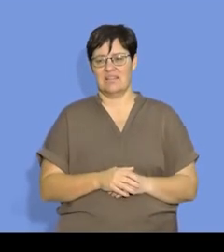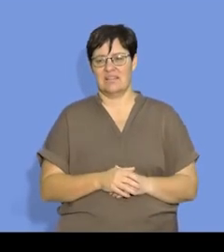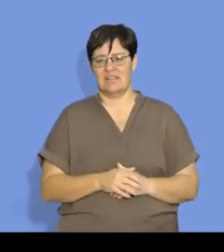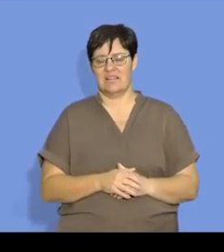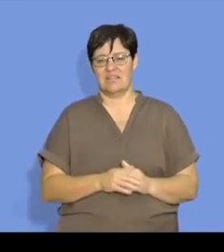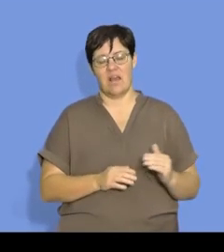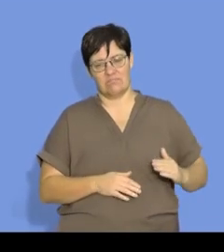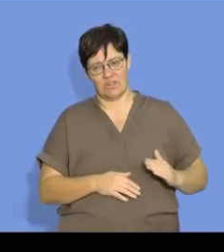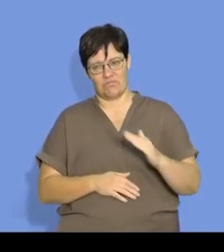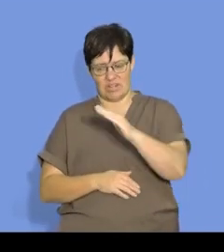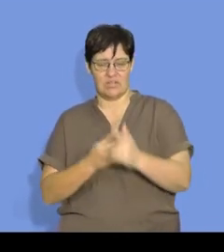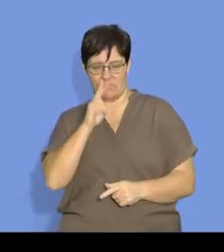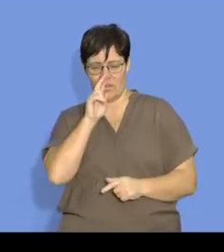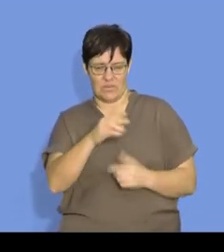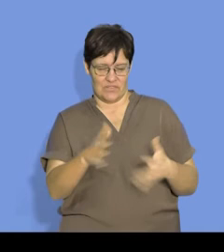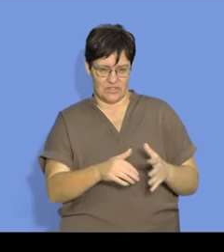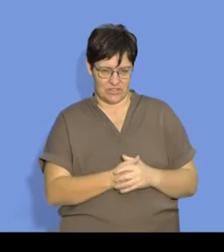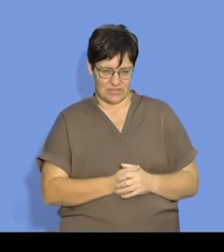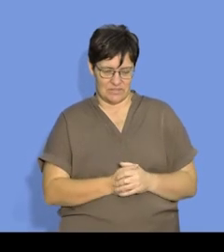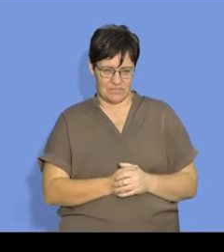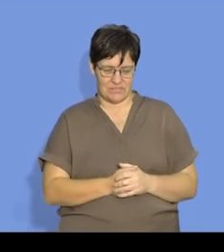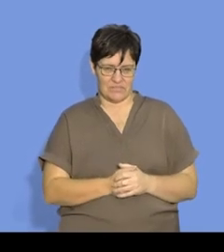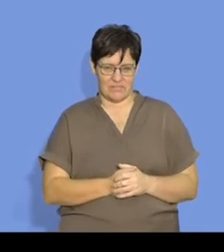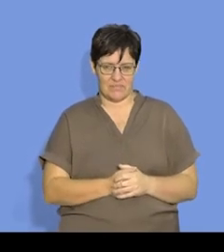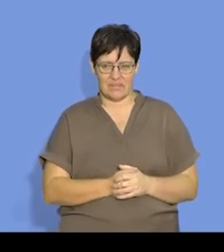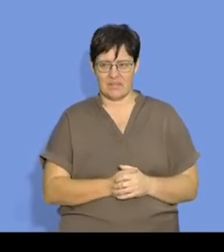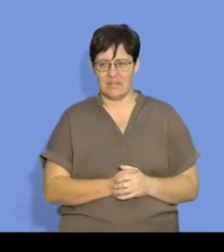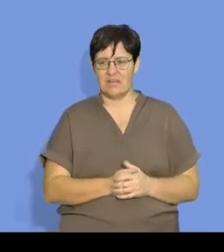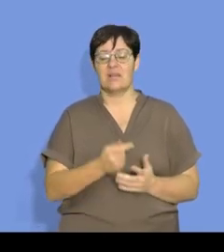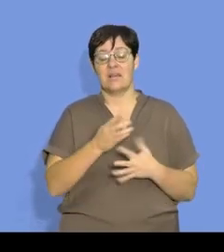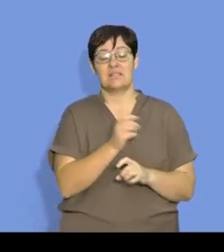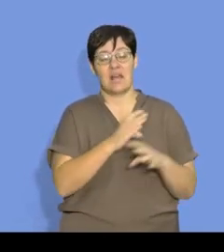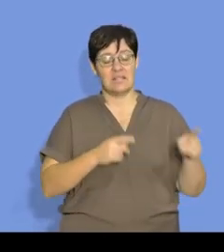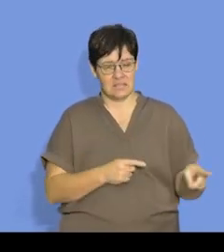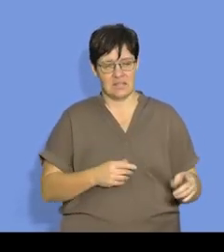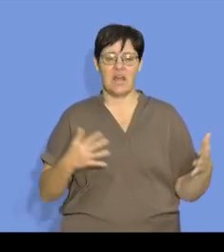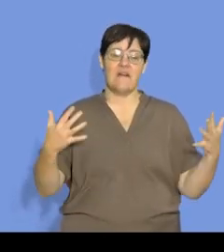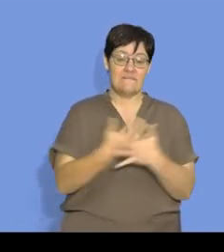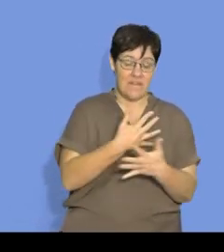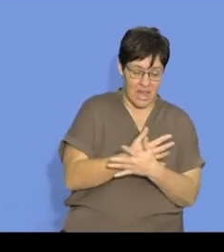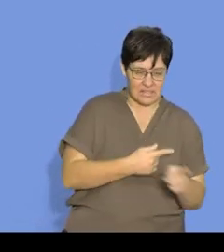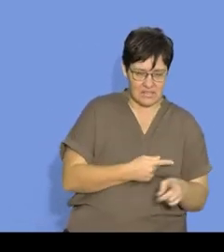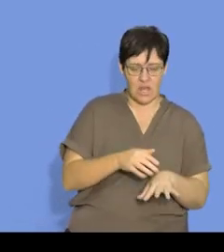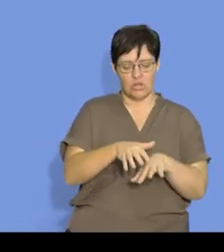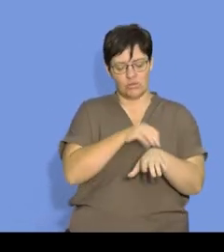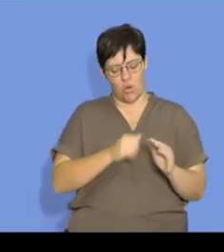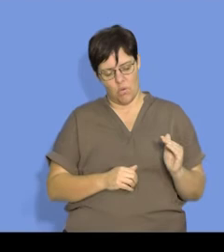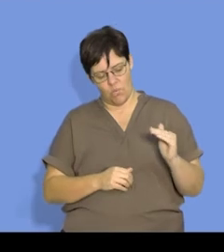gradient that we're looking at. Right. So, again, beginning, fast reaction, slower,